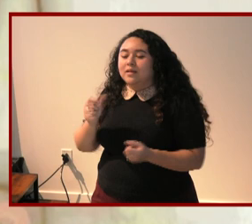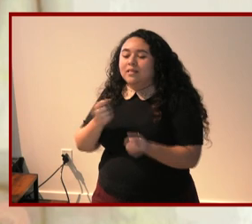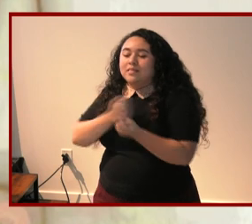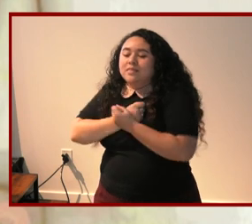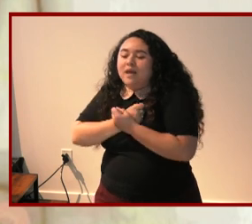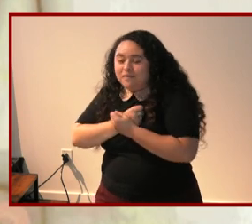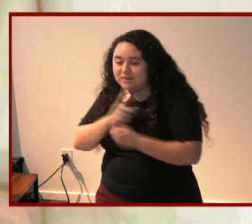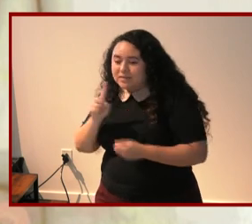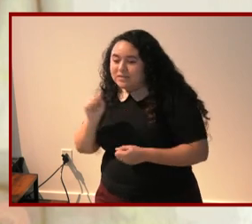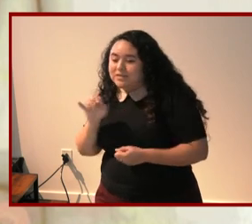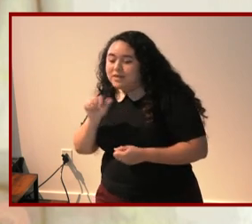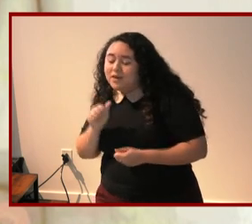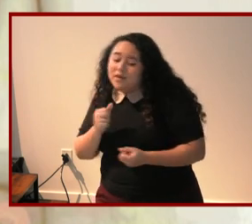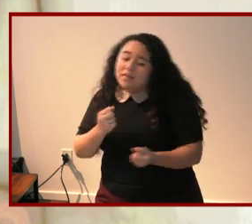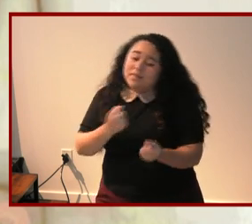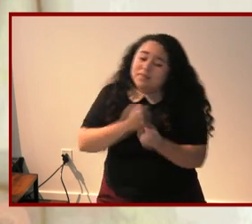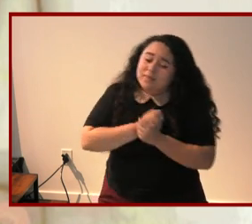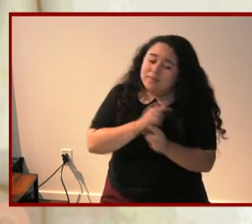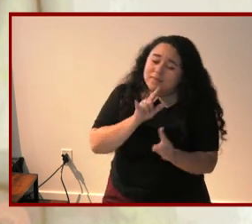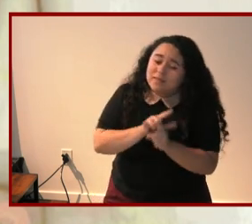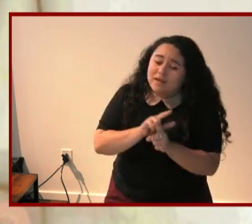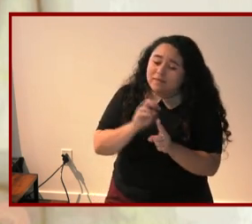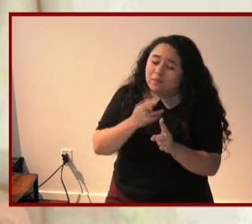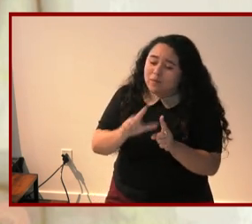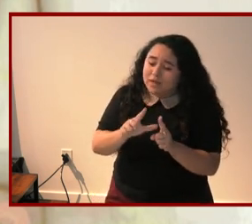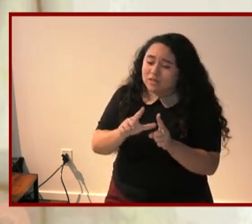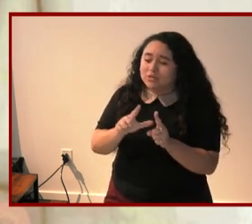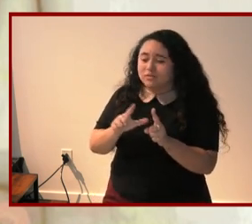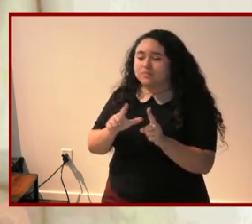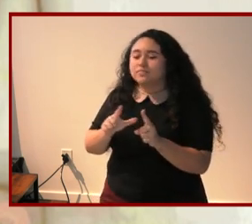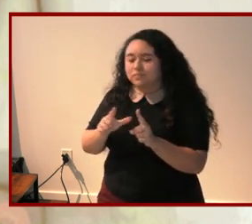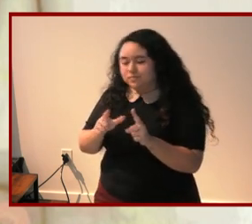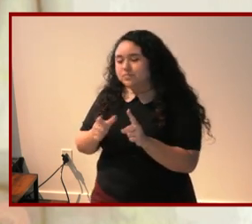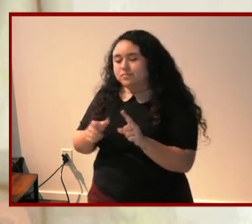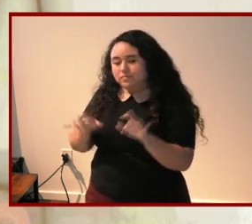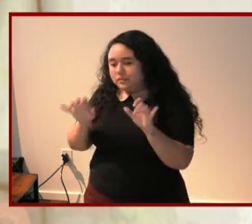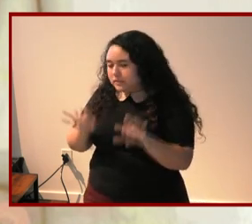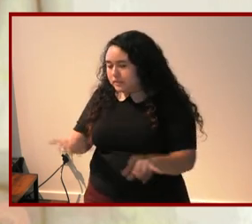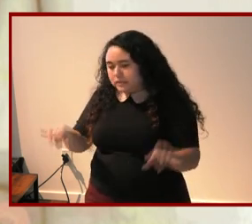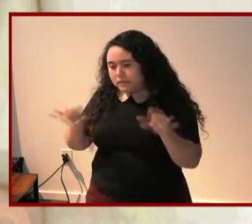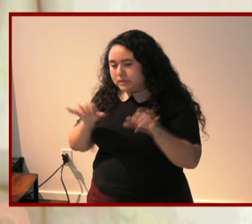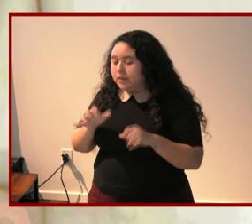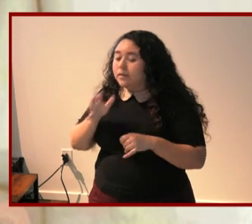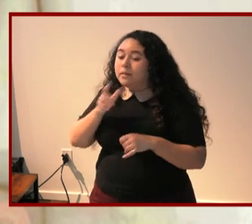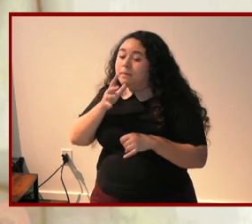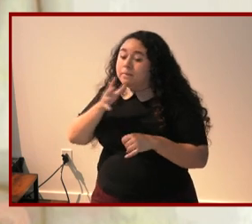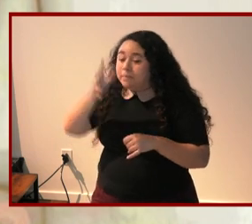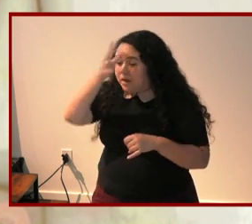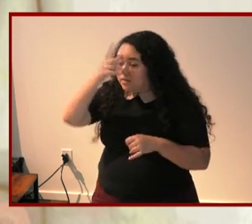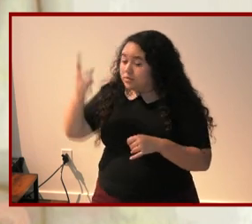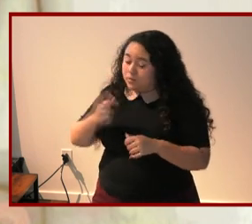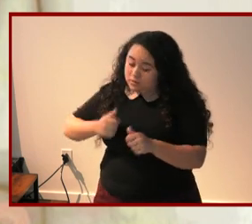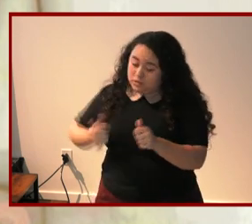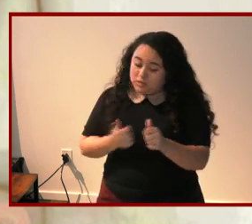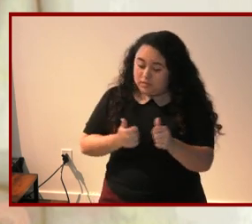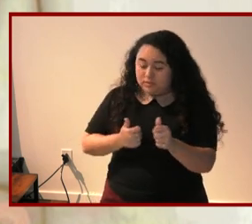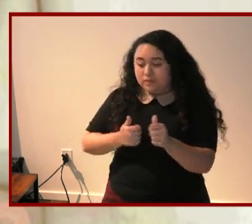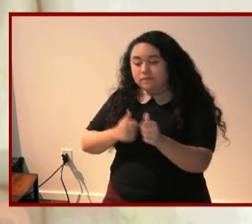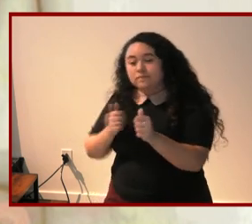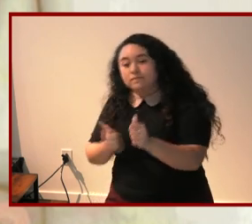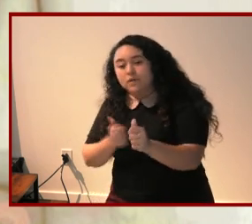loving rachel parents are chasing following raising